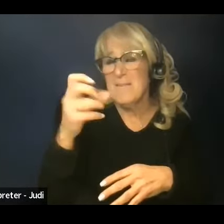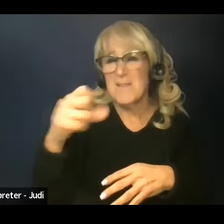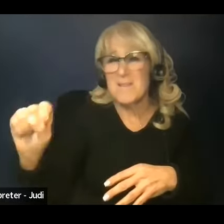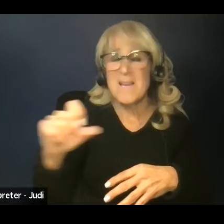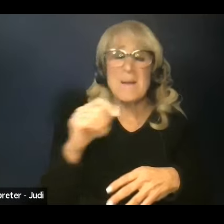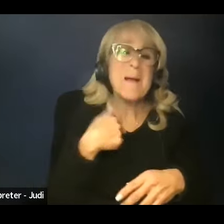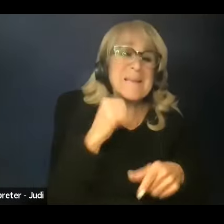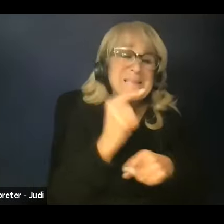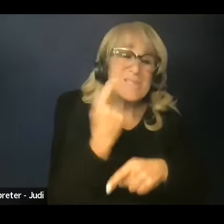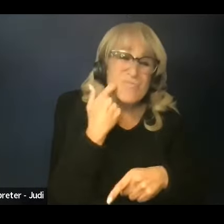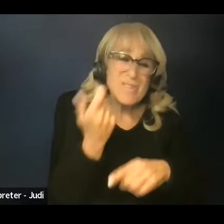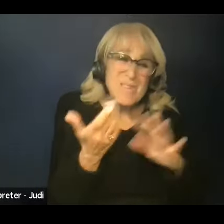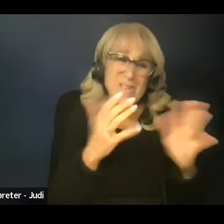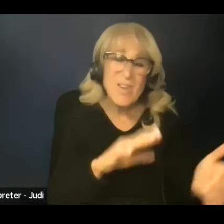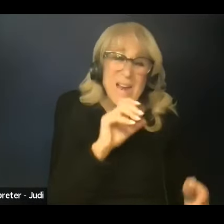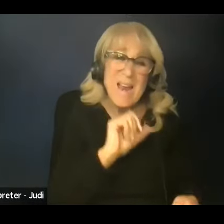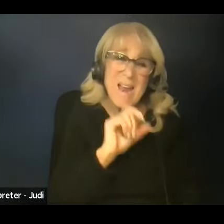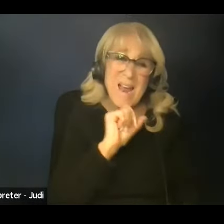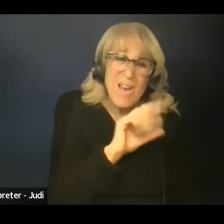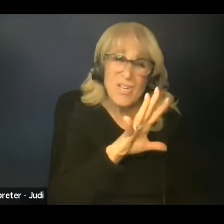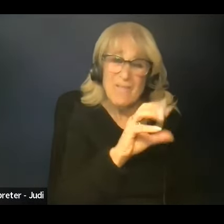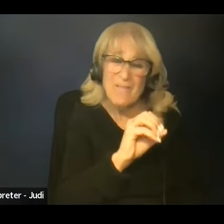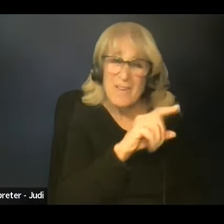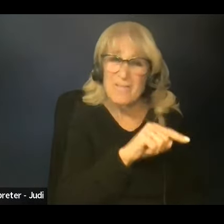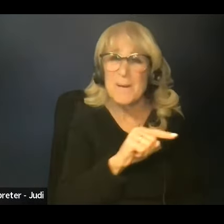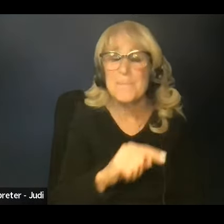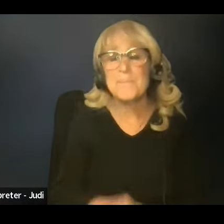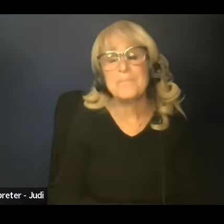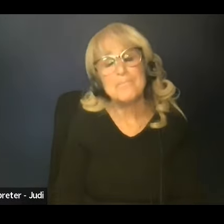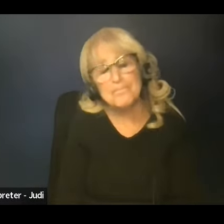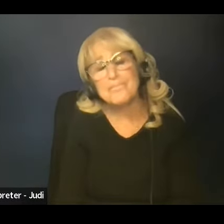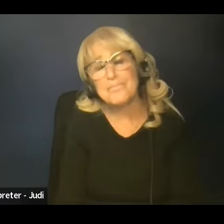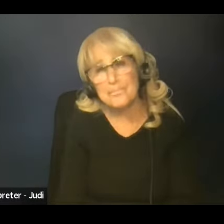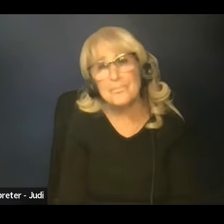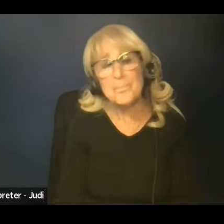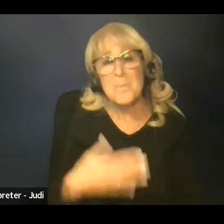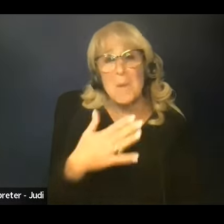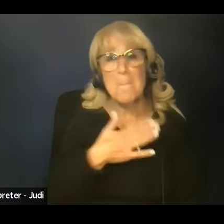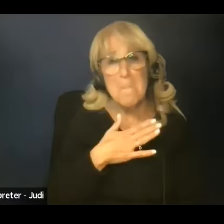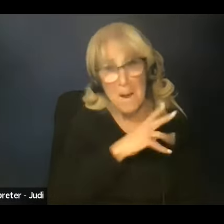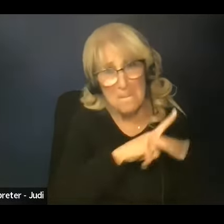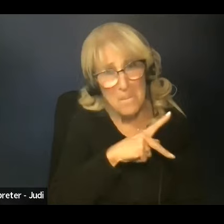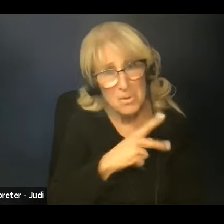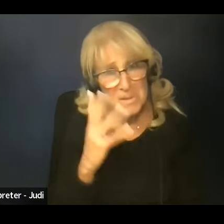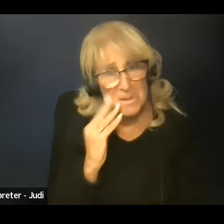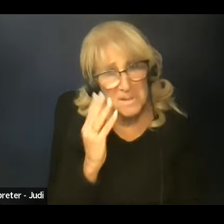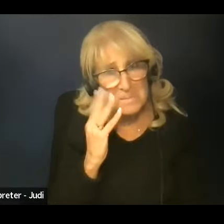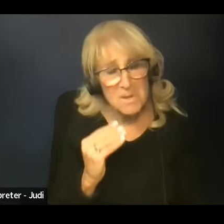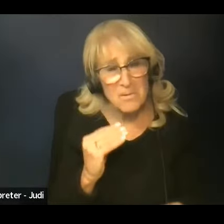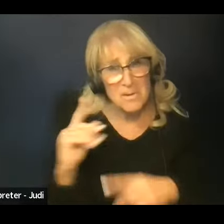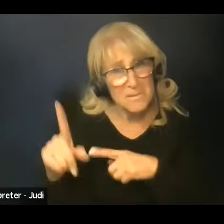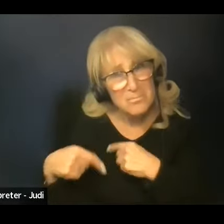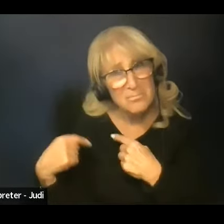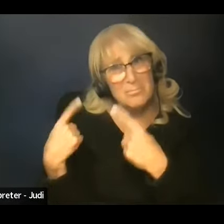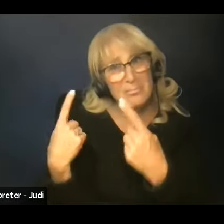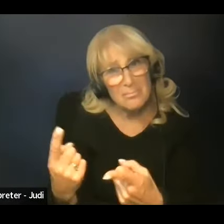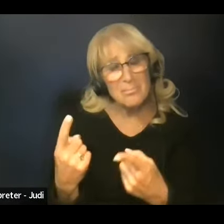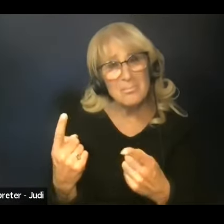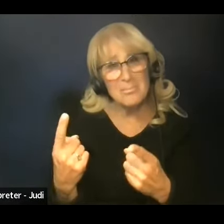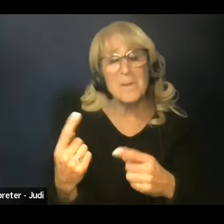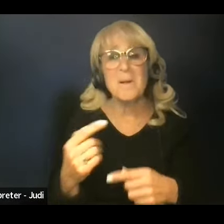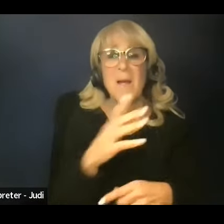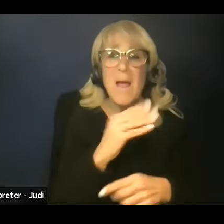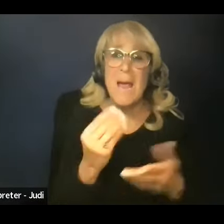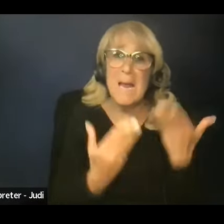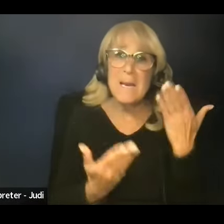age 50. So as jarring as this may seem, it's been my personal experience. And unfortunately, it may be some of the personal